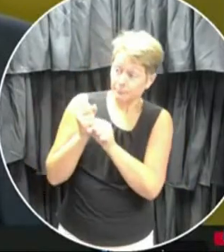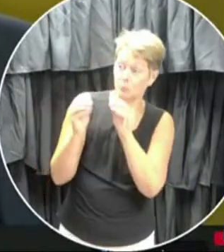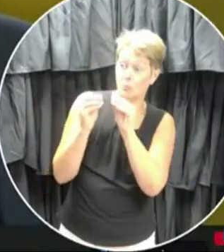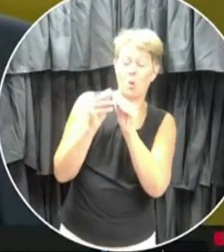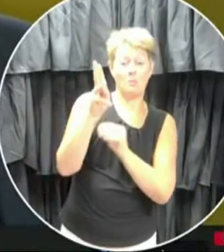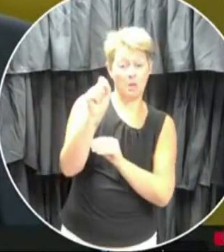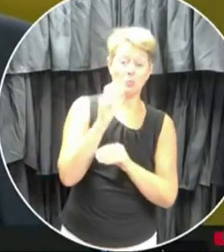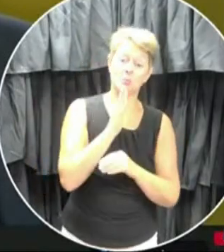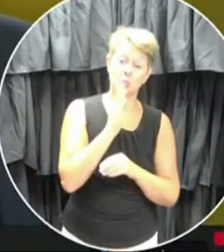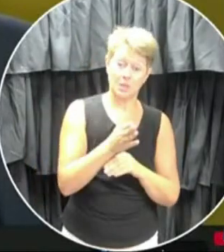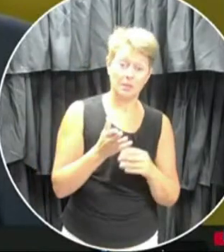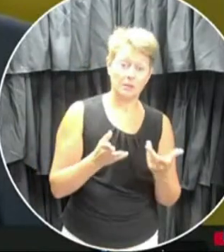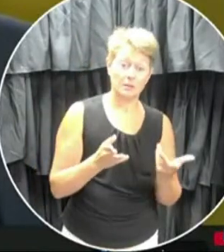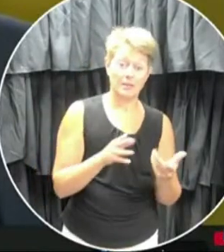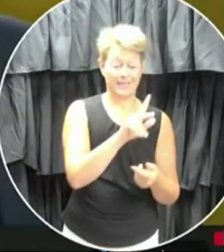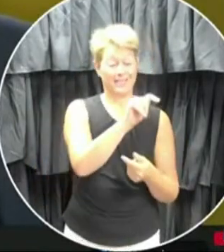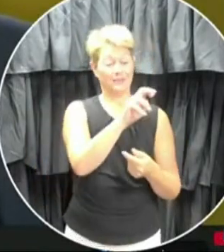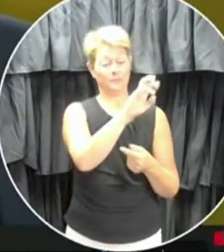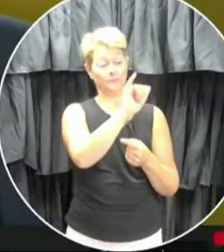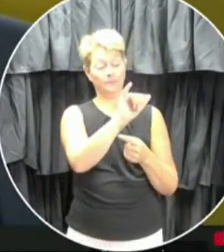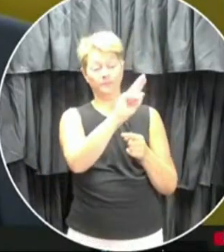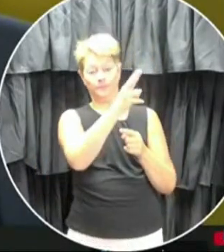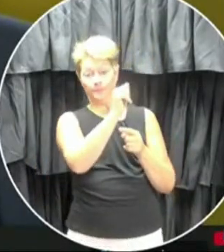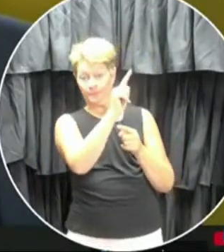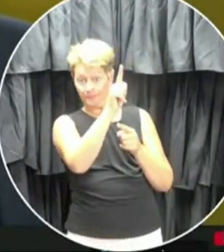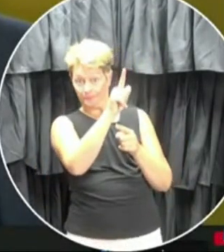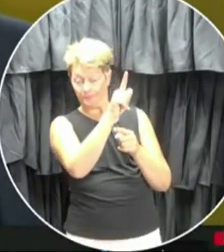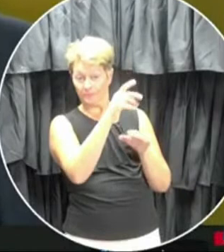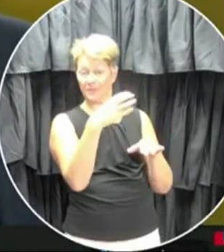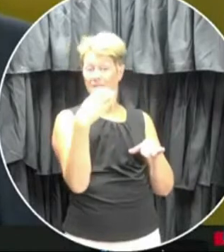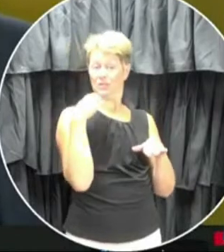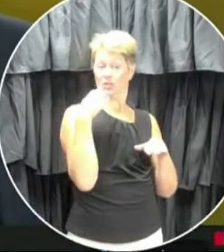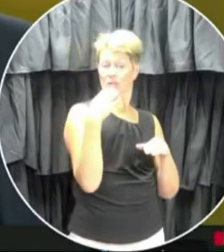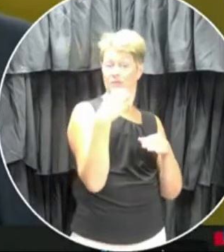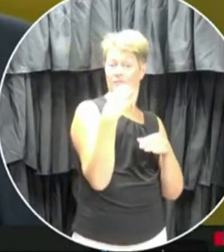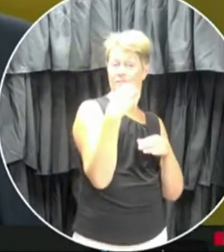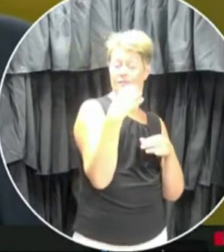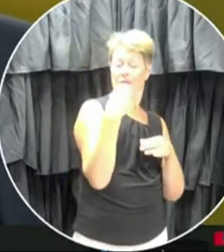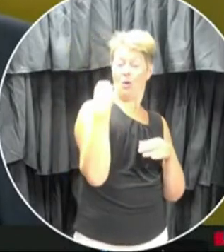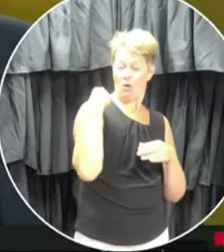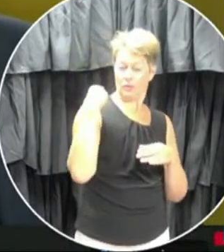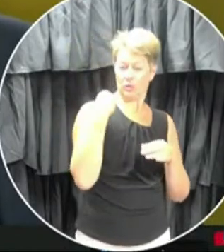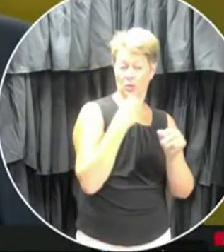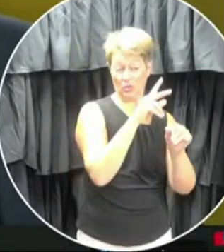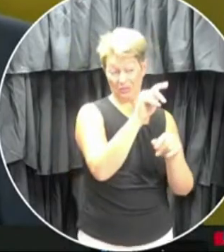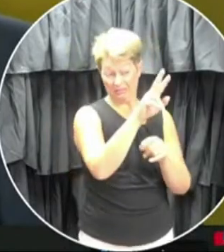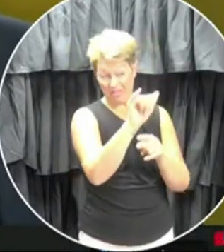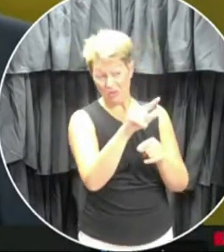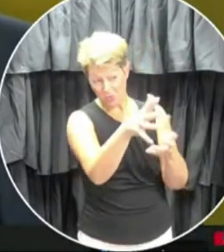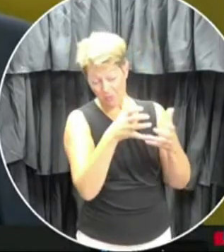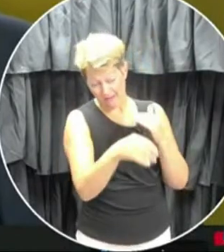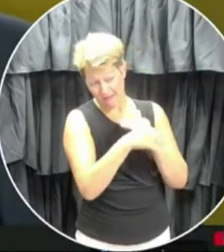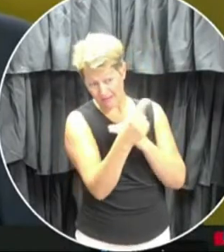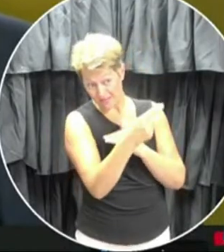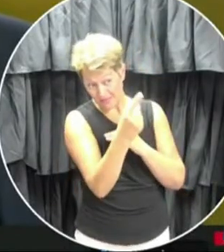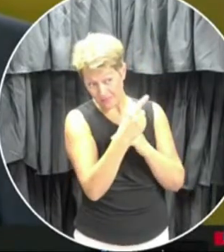and again, uh, Terry Hall, chief financial officer has student transportation under his wing and Terry, I don't know if you have anything to add to that.